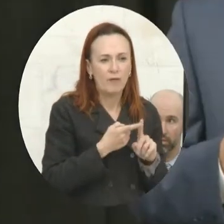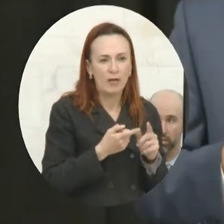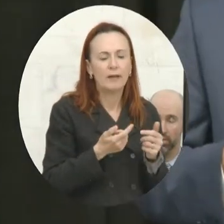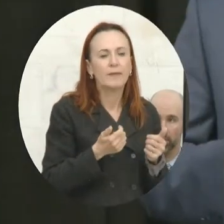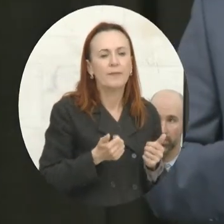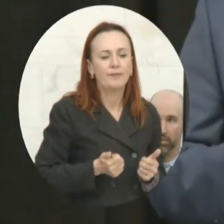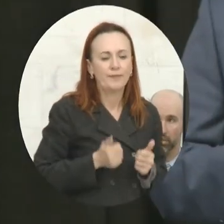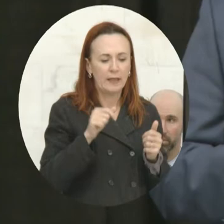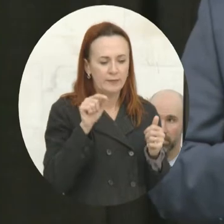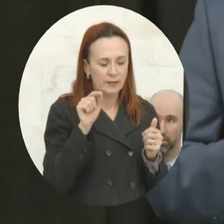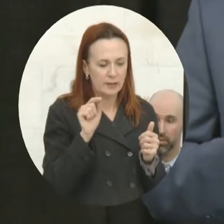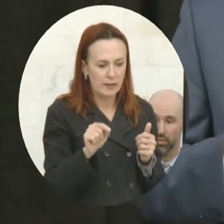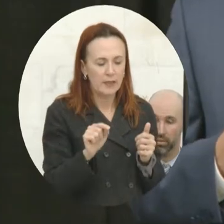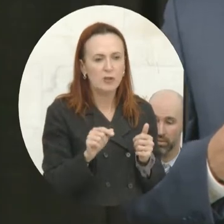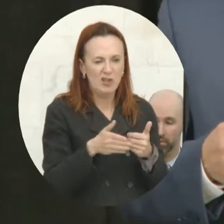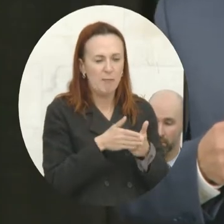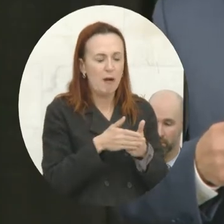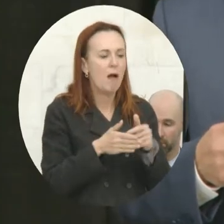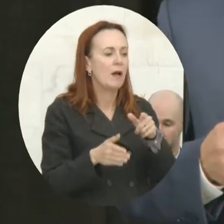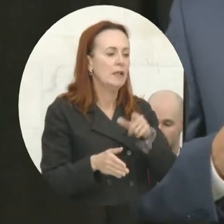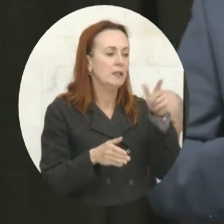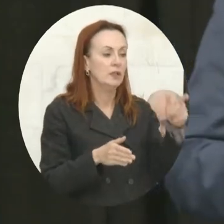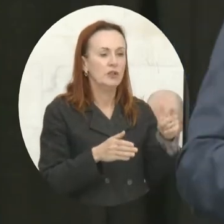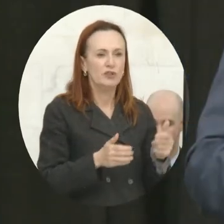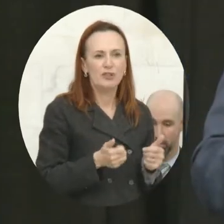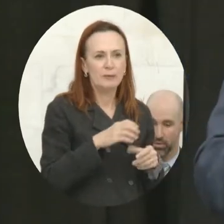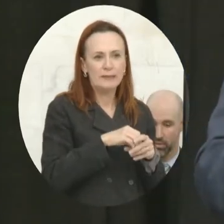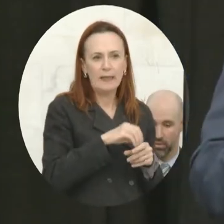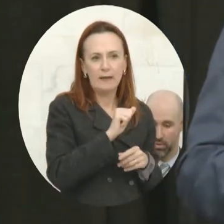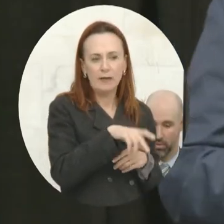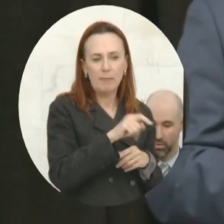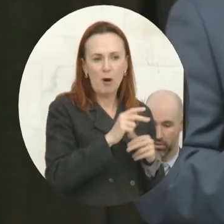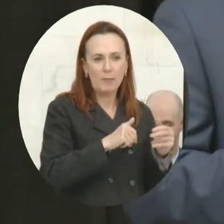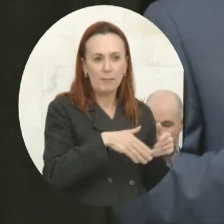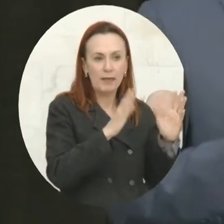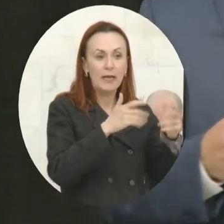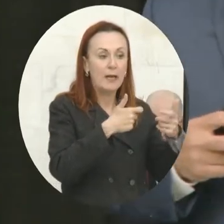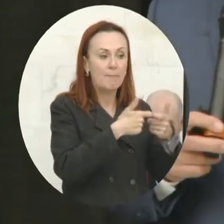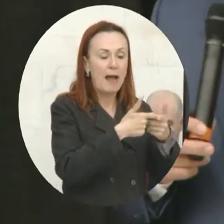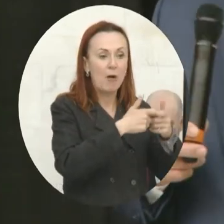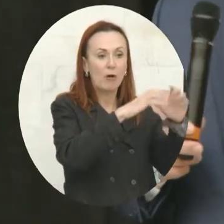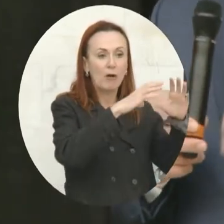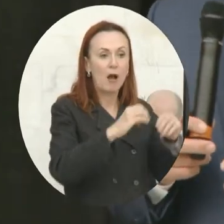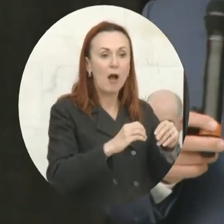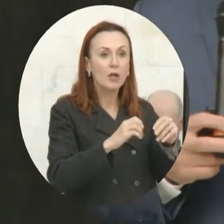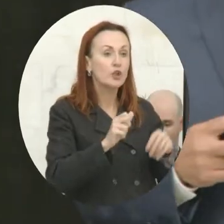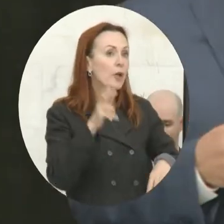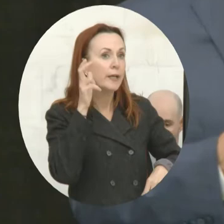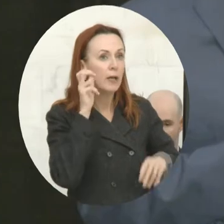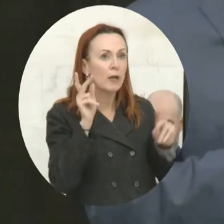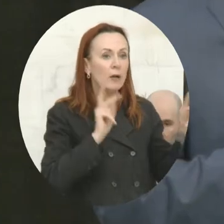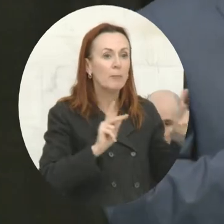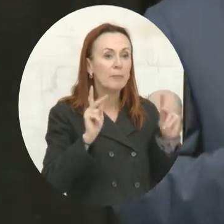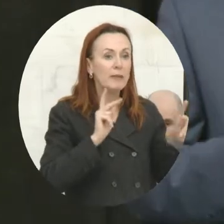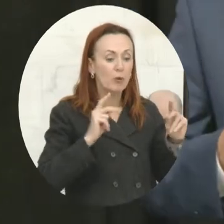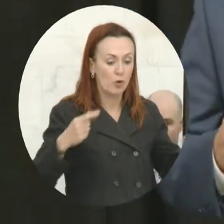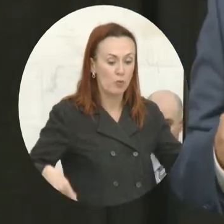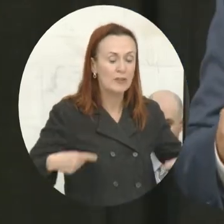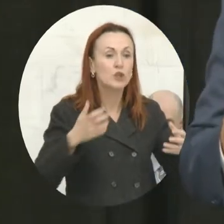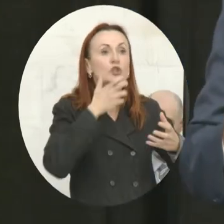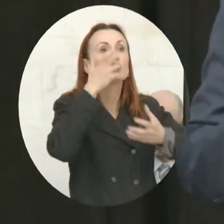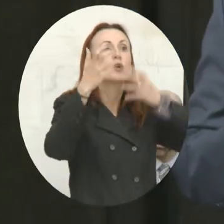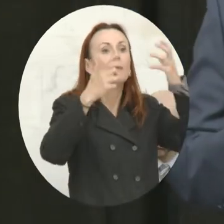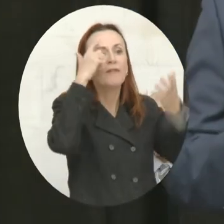she was in an apartment building, and within hours of the power going off, she could hear people that were in their wheelchairs screaming for help